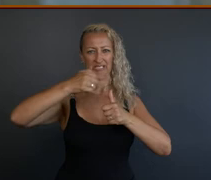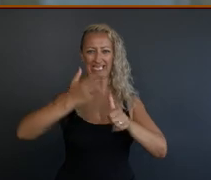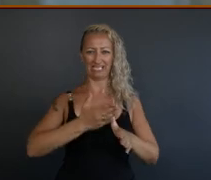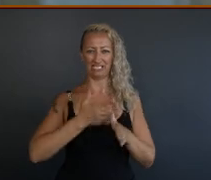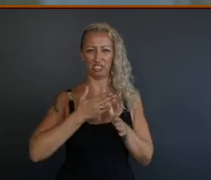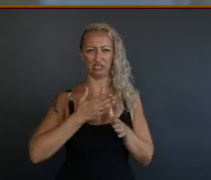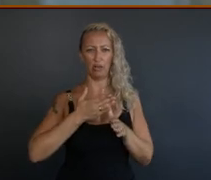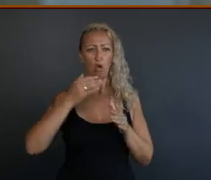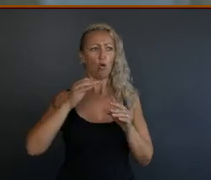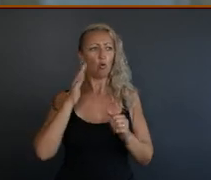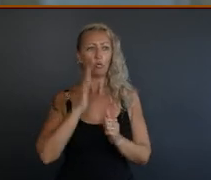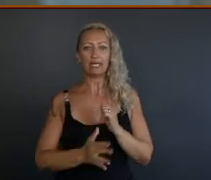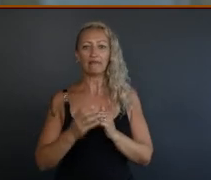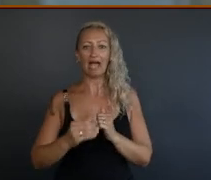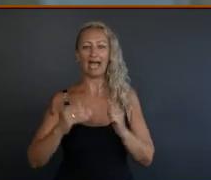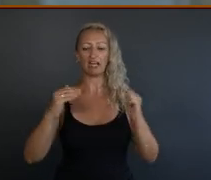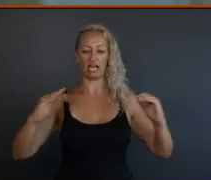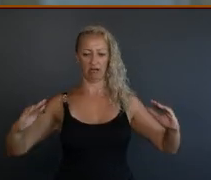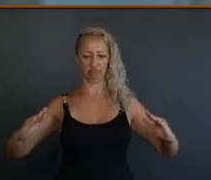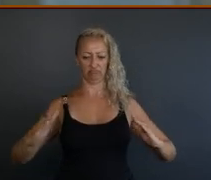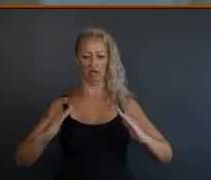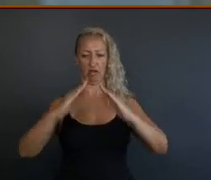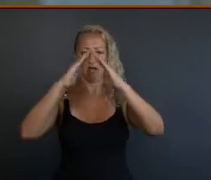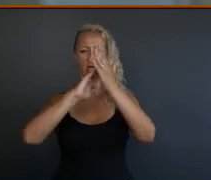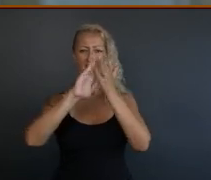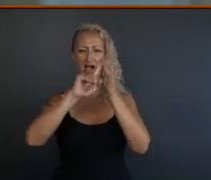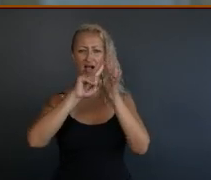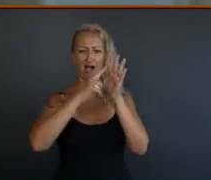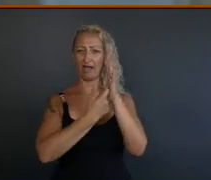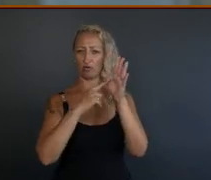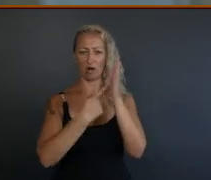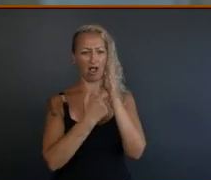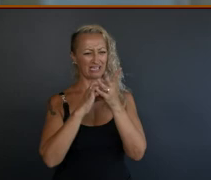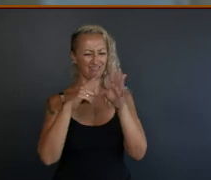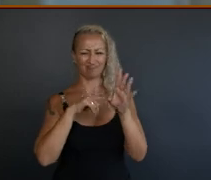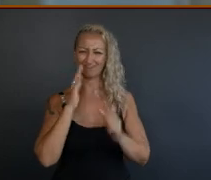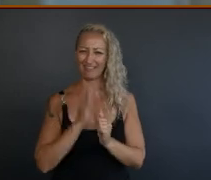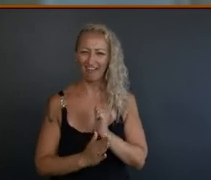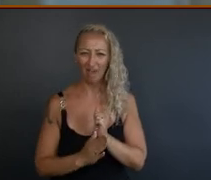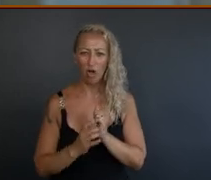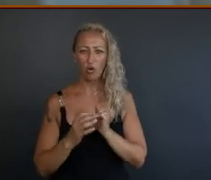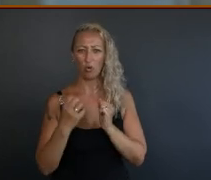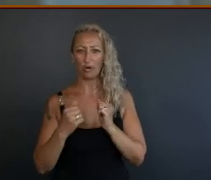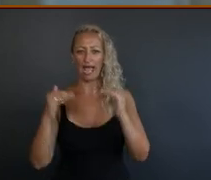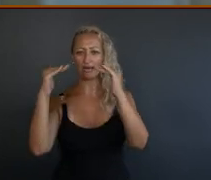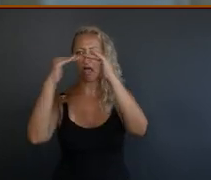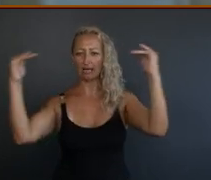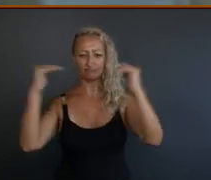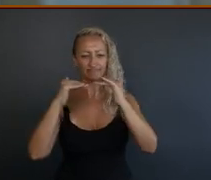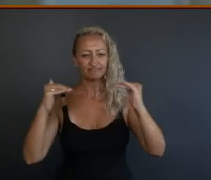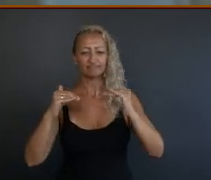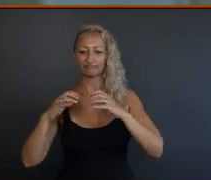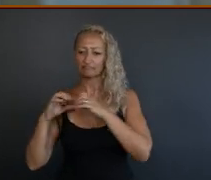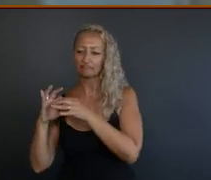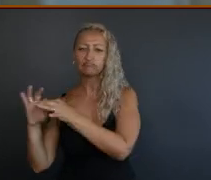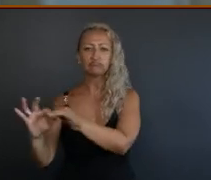lived in a hierarchy. It was a whole hierarchy where we were interconnected and, you know, like, we would never pick too much off of a